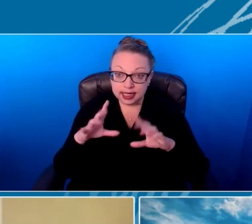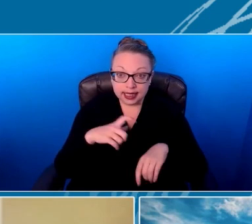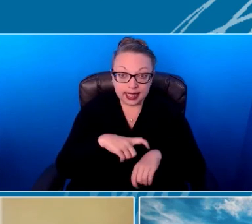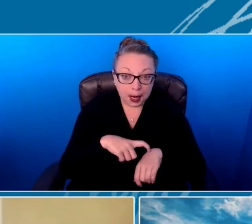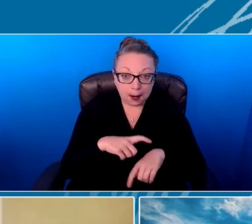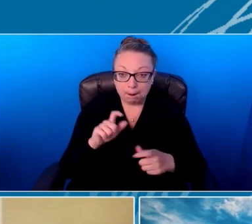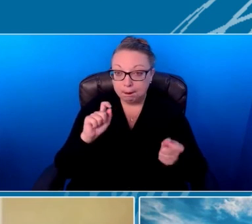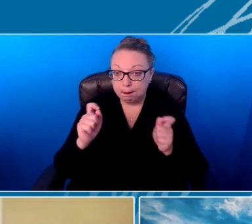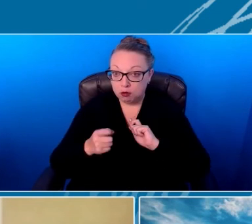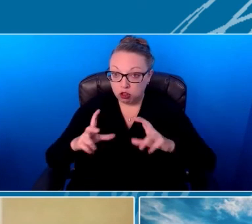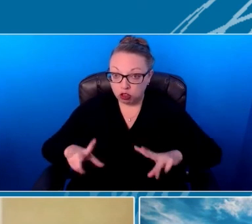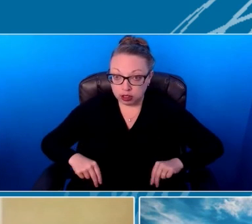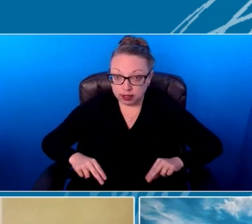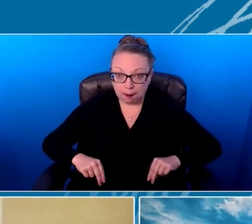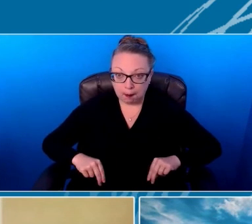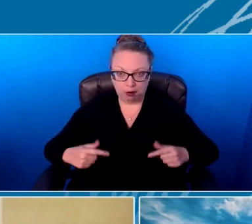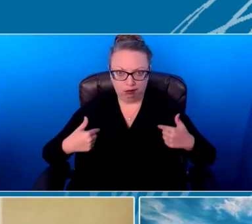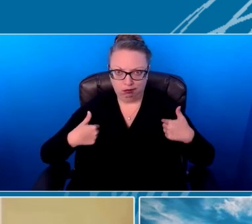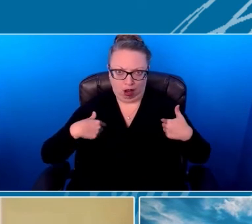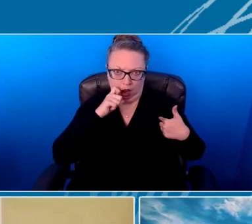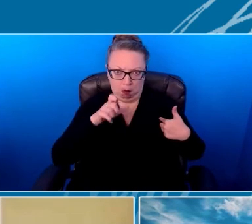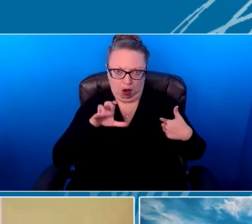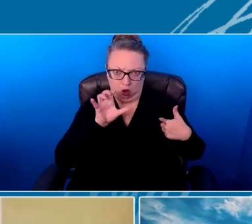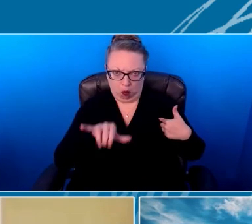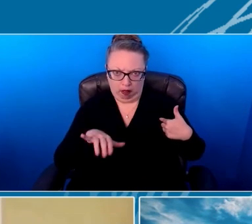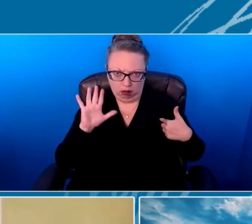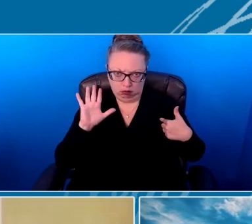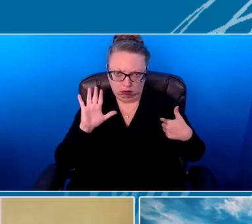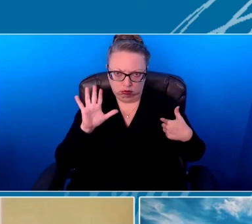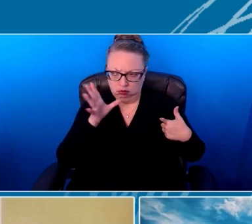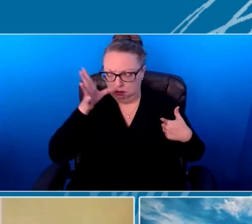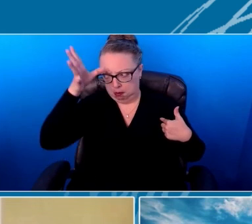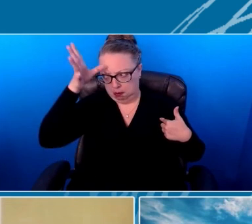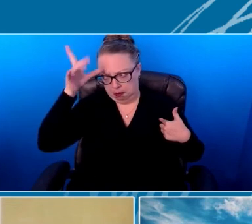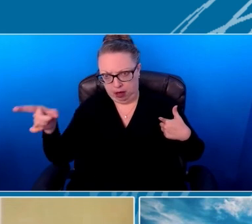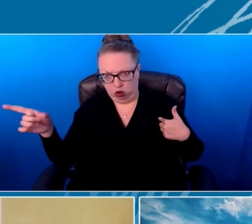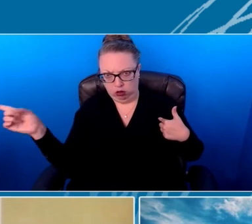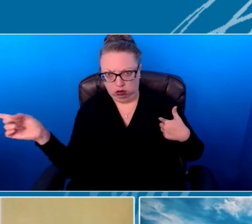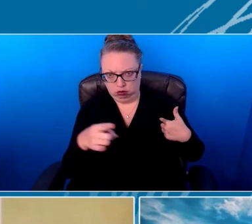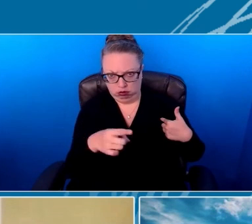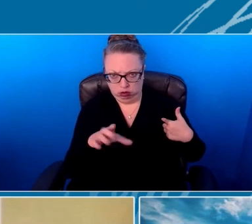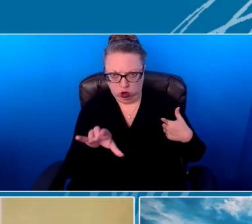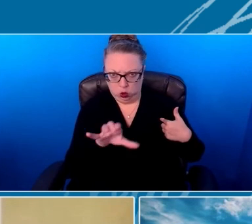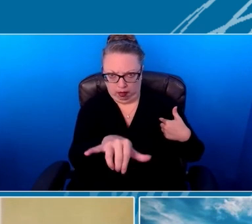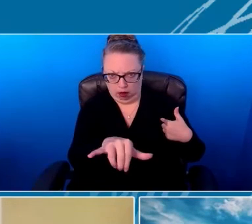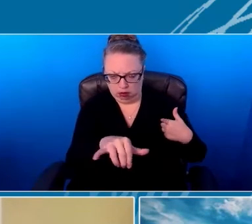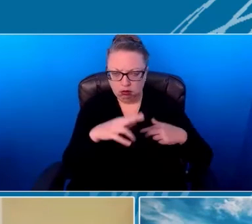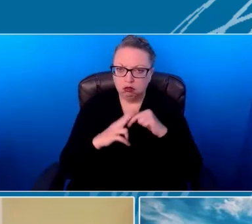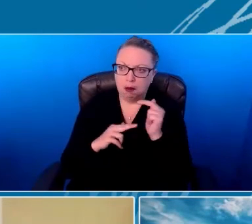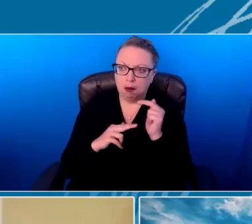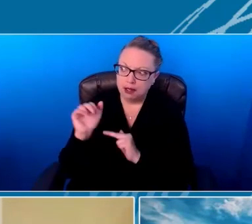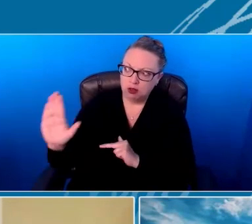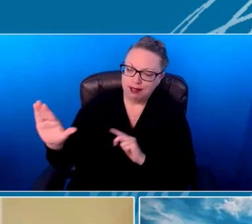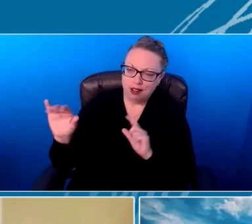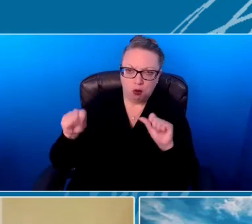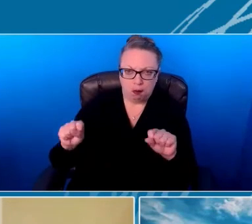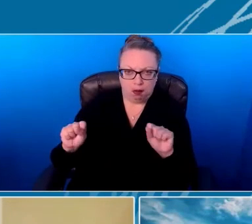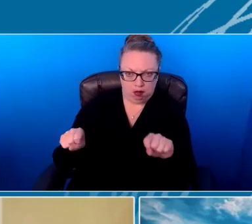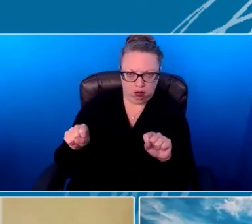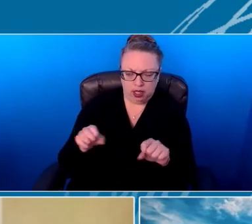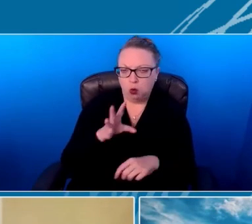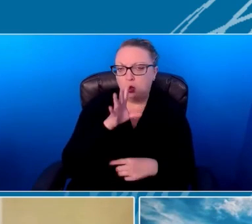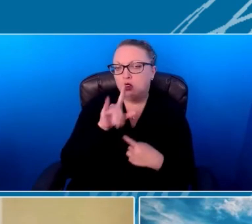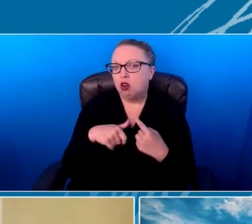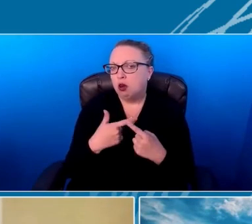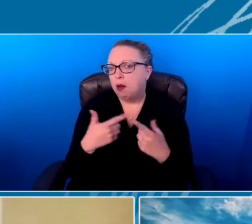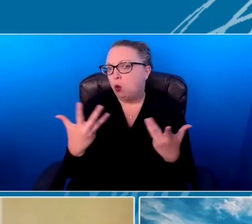Changing the diaper. I'm not going to do that. They're going to do that. Then that builds their capacity. And we can talk about what it is that we want